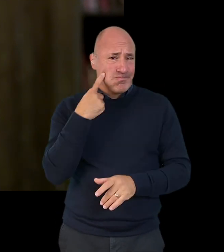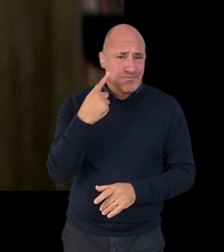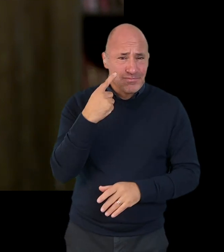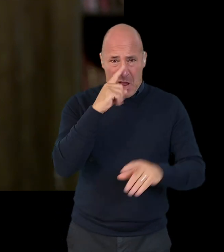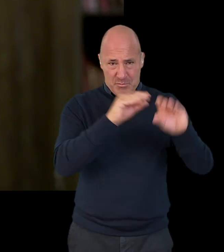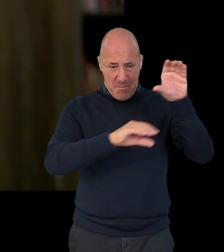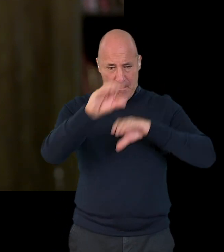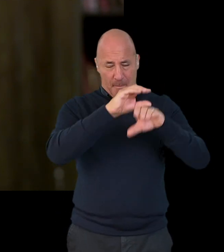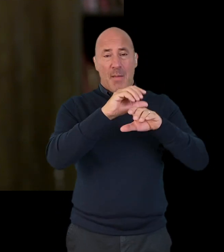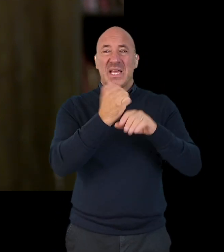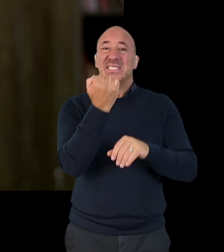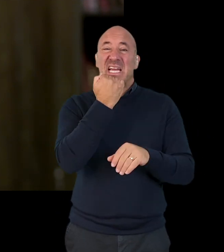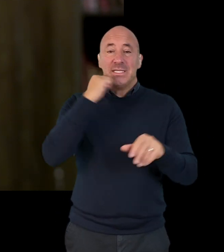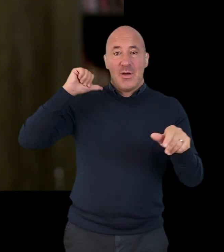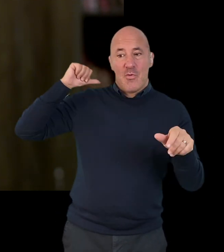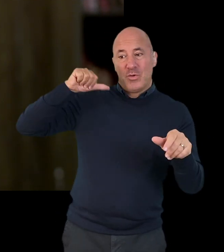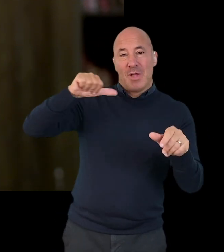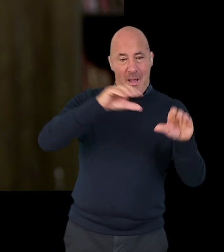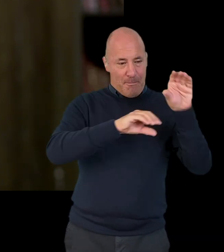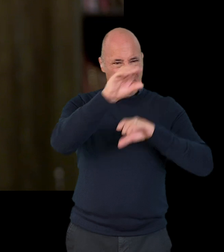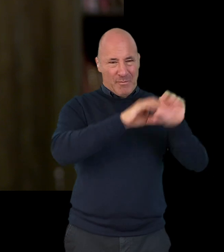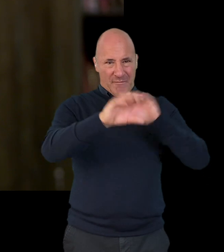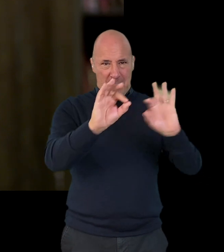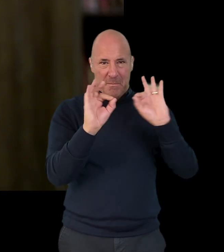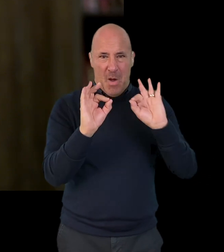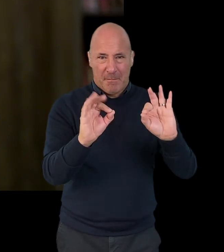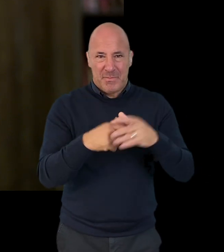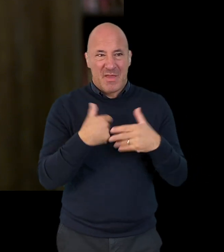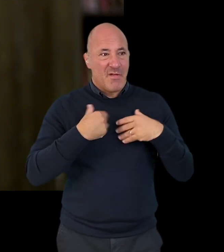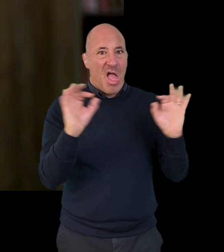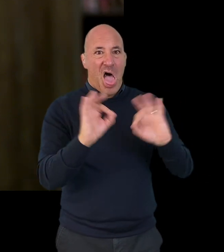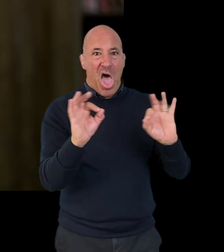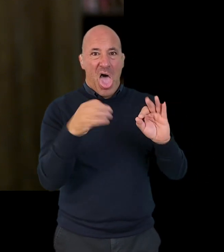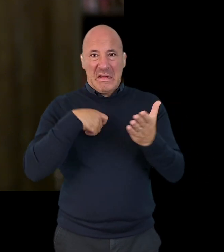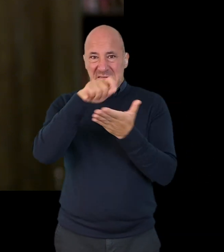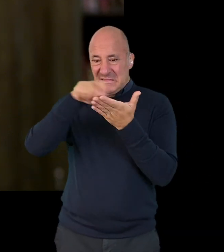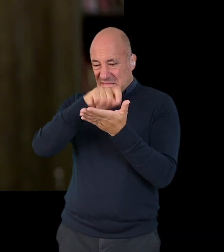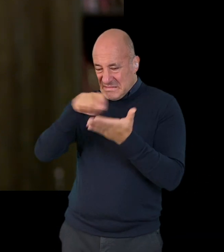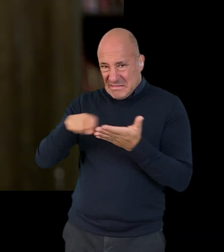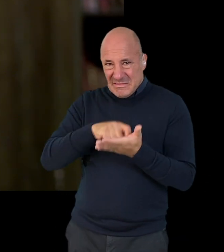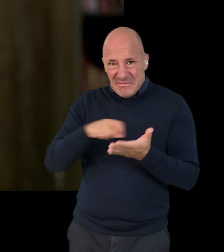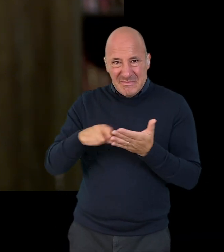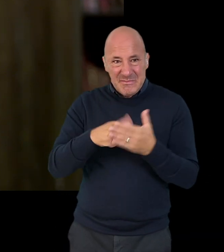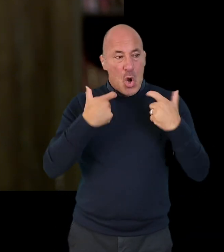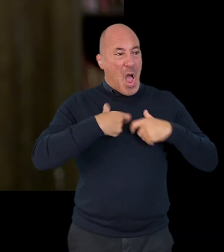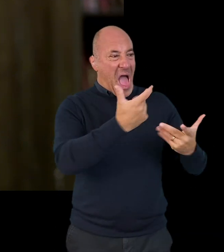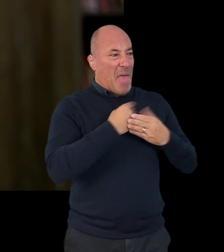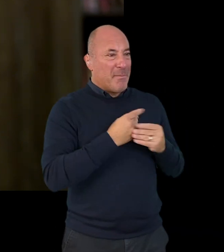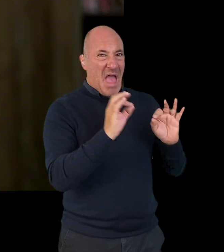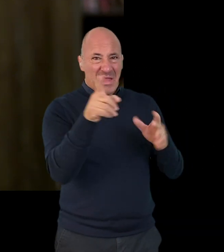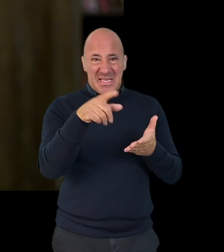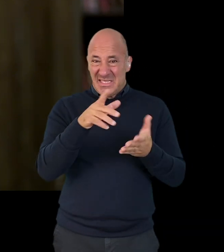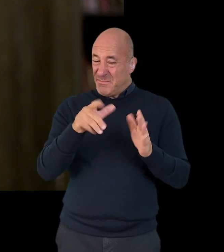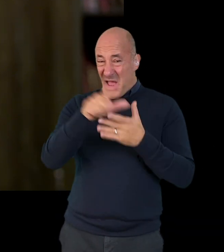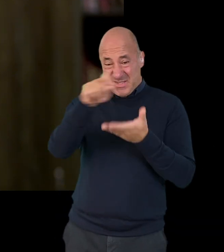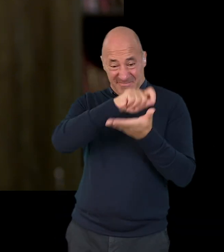things in the right order so that they all happen in the date order that they occurred in. But if you don't have that, and if you don't have a lawyer helping you